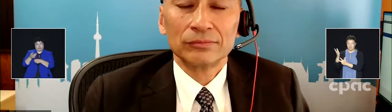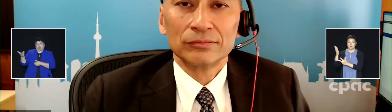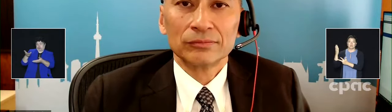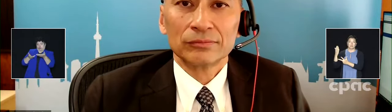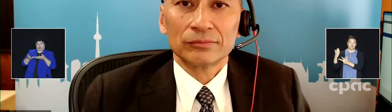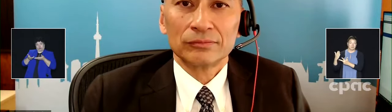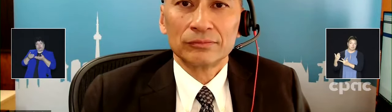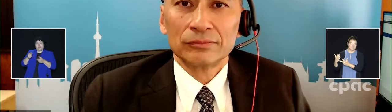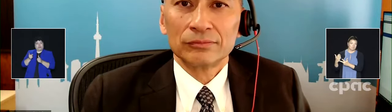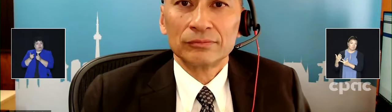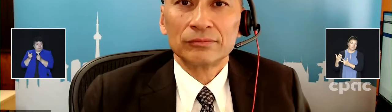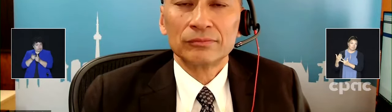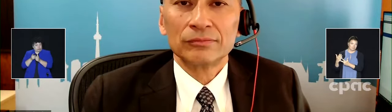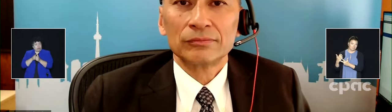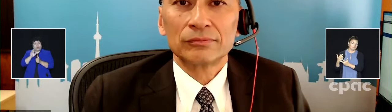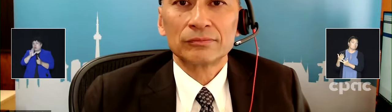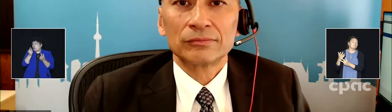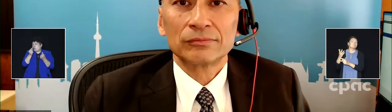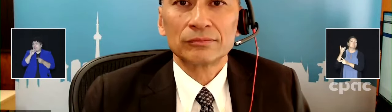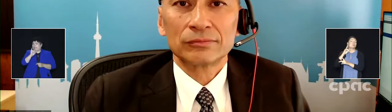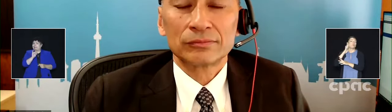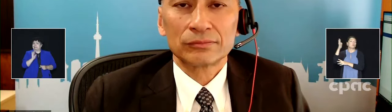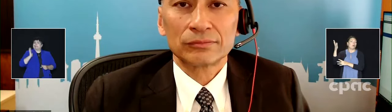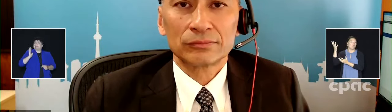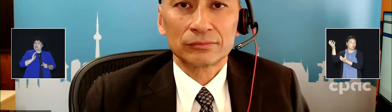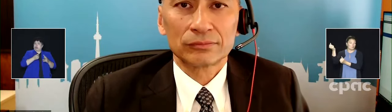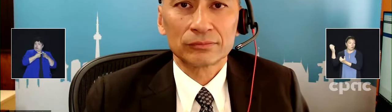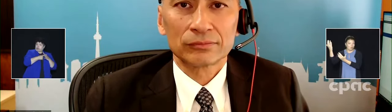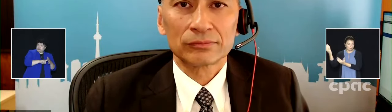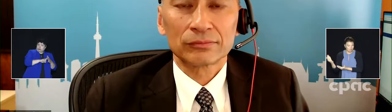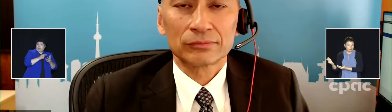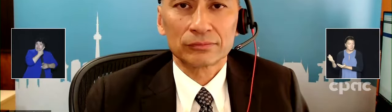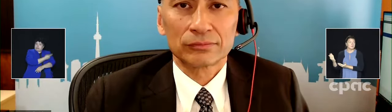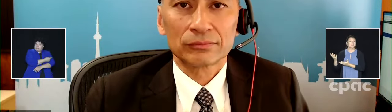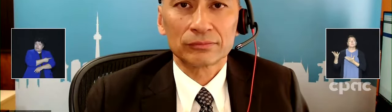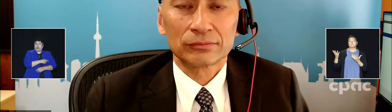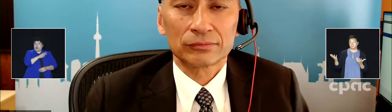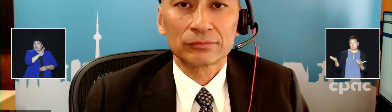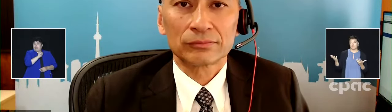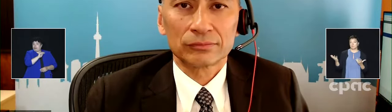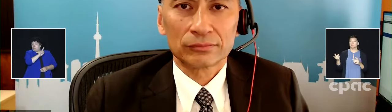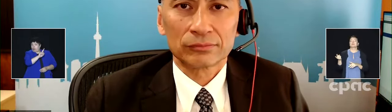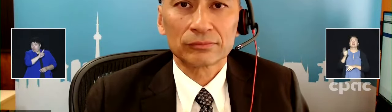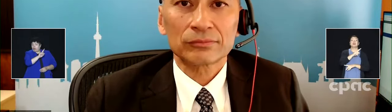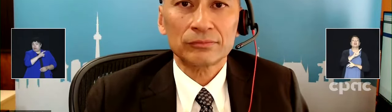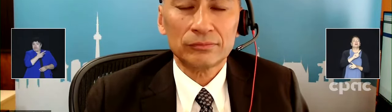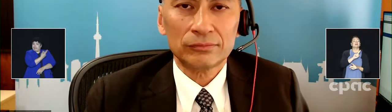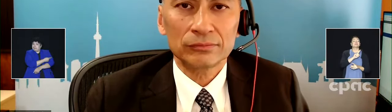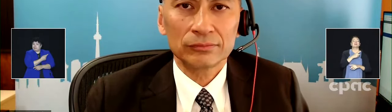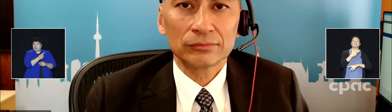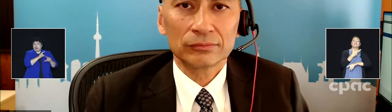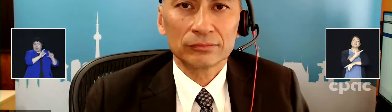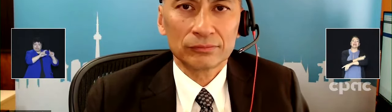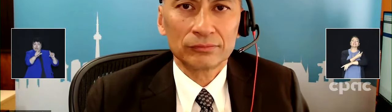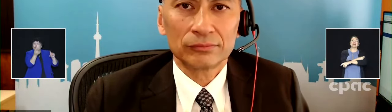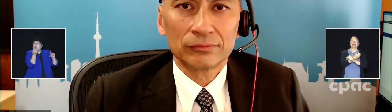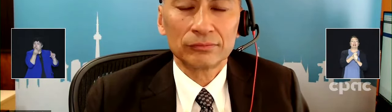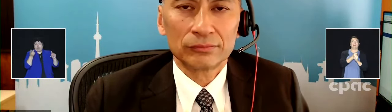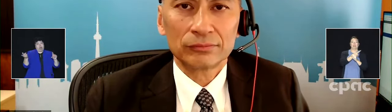What happens to the original vaccines and then the BA1 vaccines once the BA4 and BA5 targeted